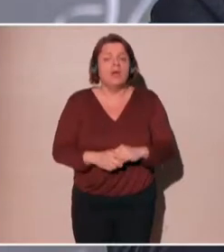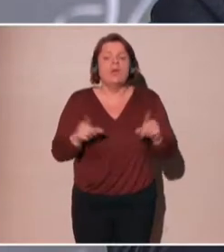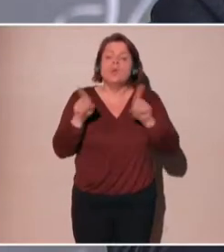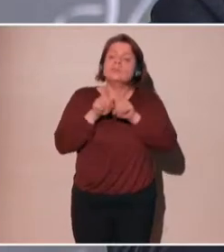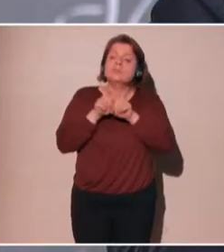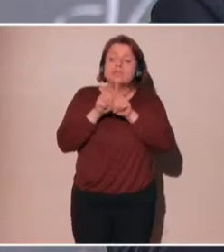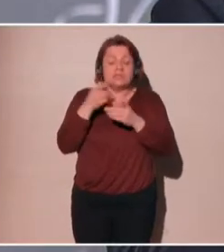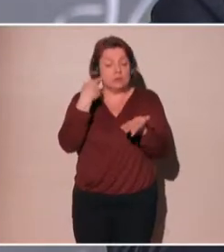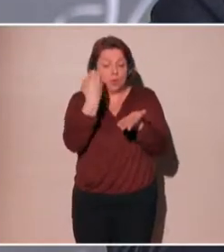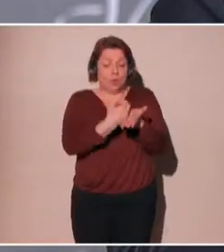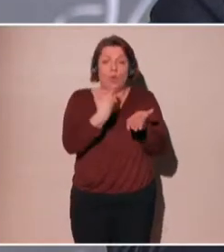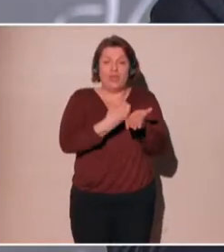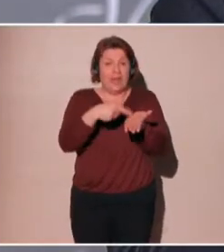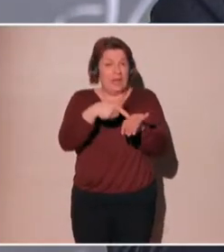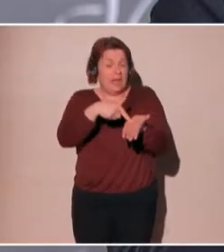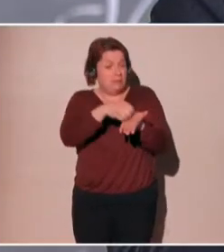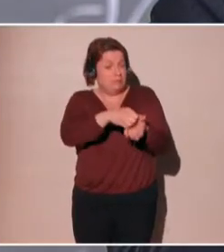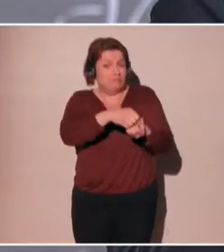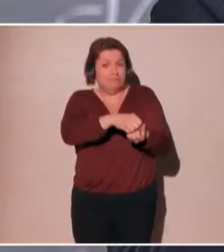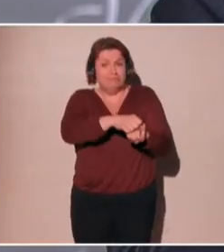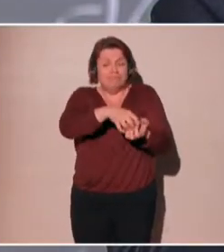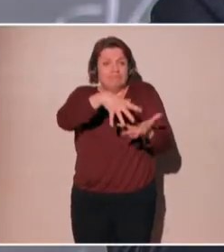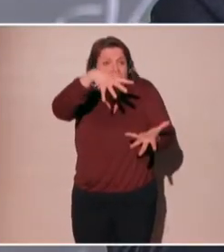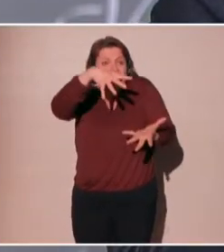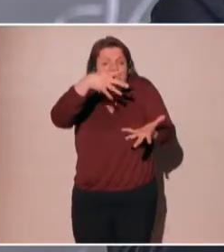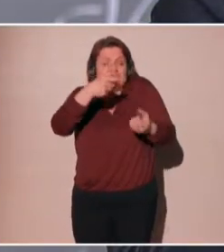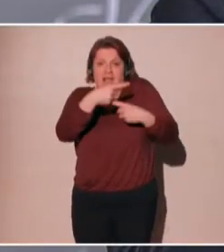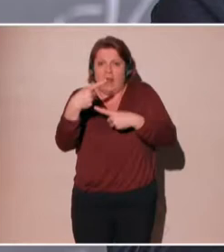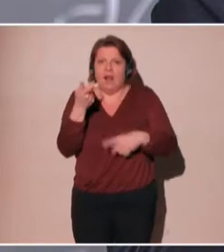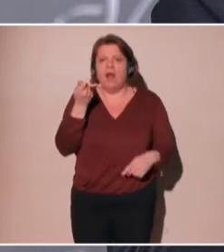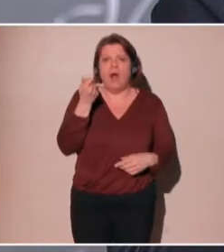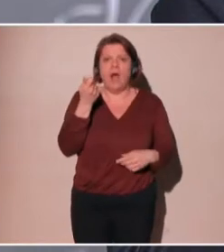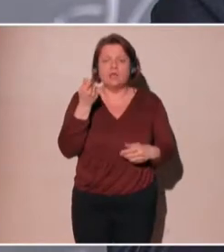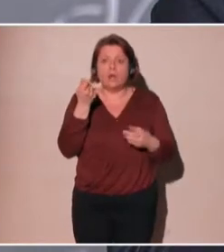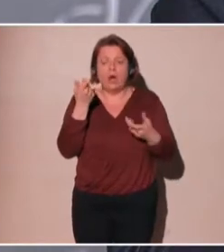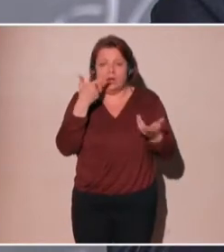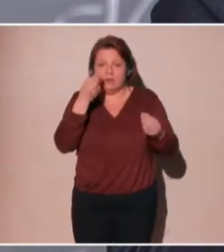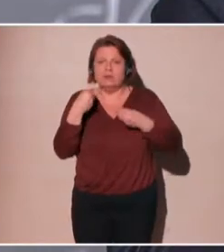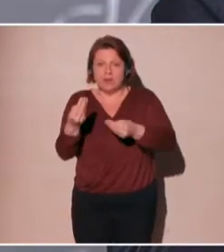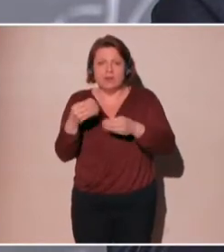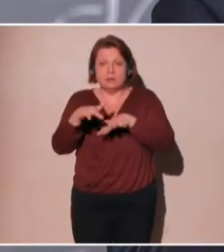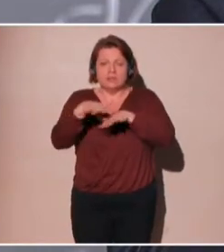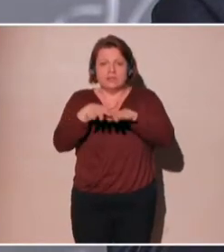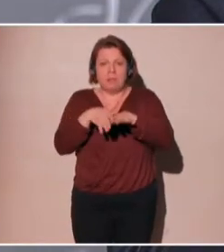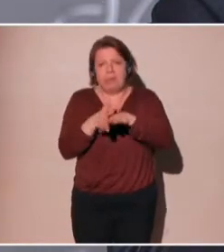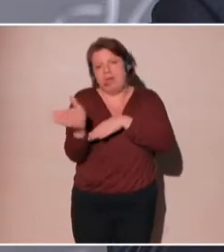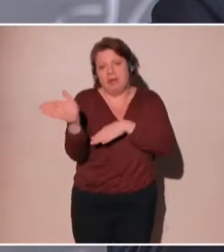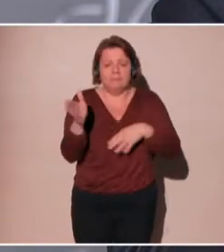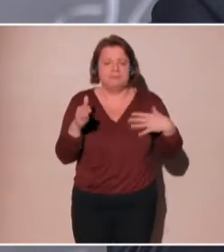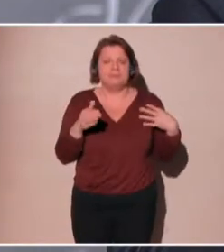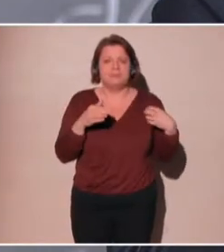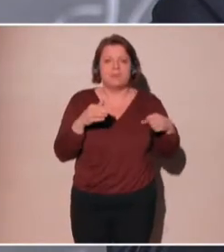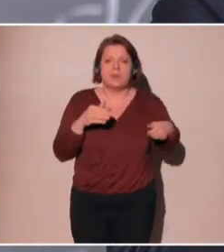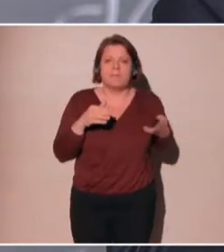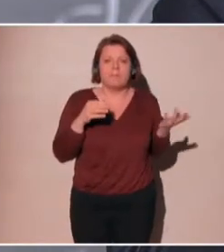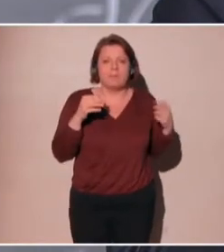sort of warps the system. This idea of repatriating data and being able to get data under personal control